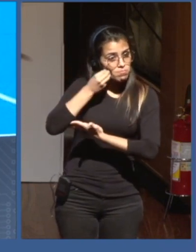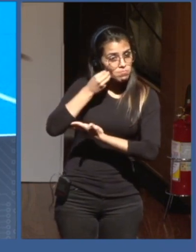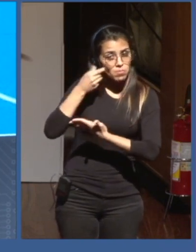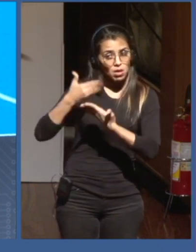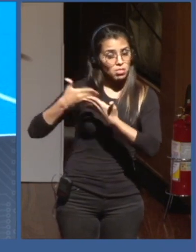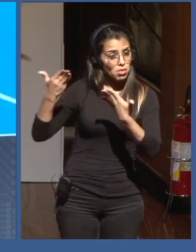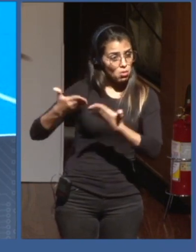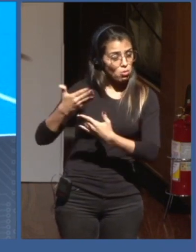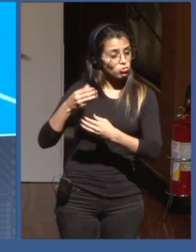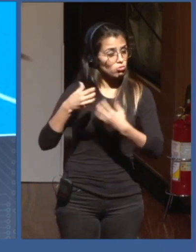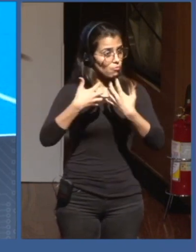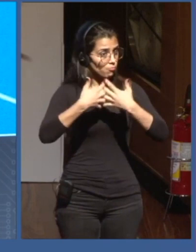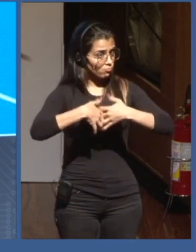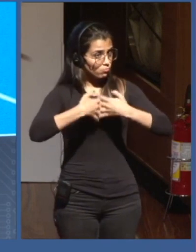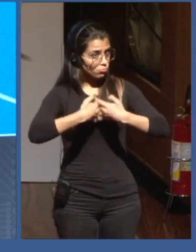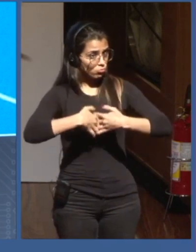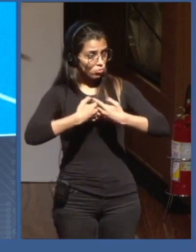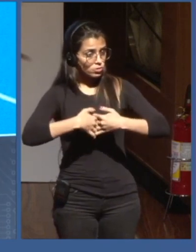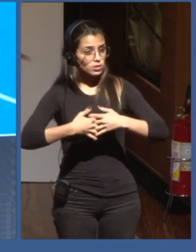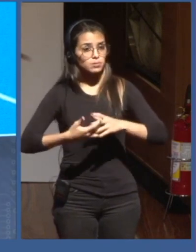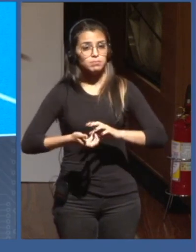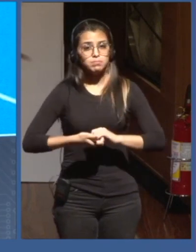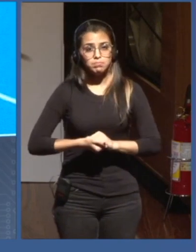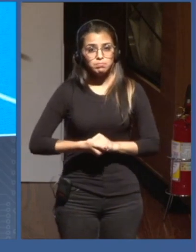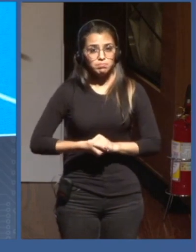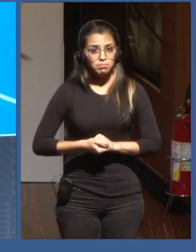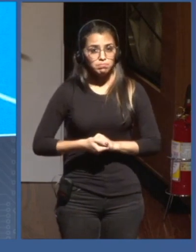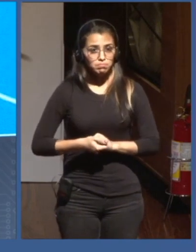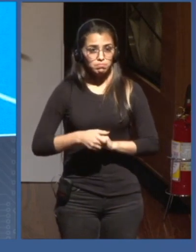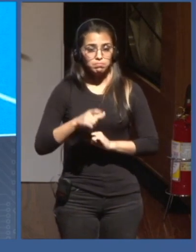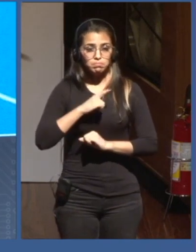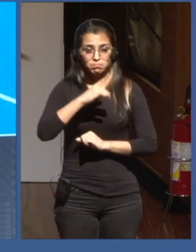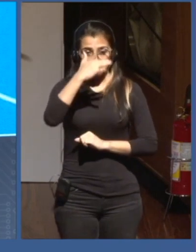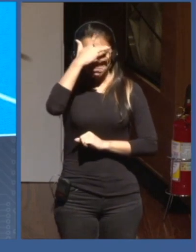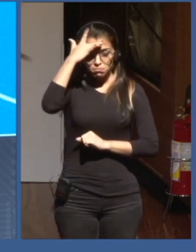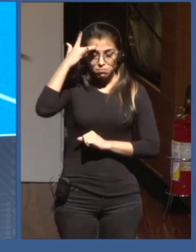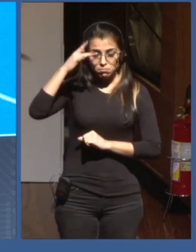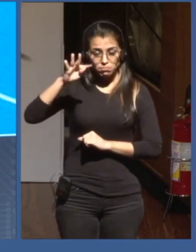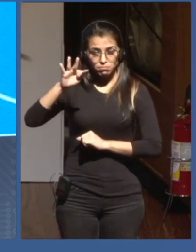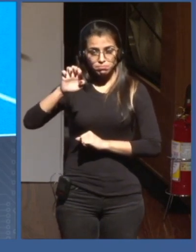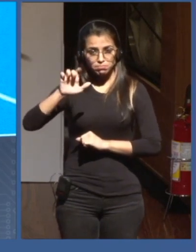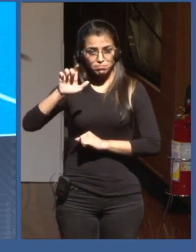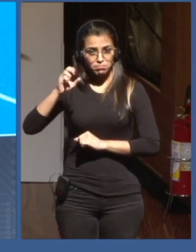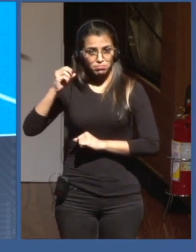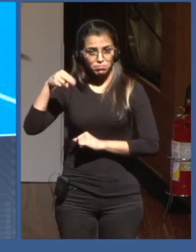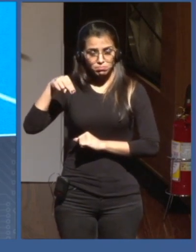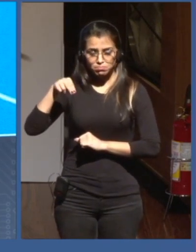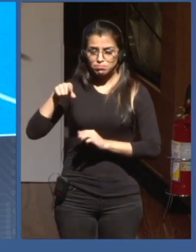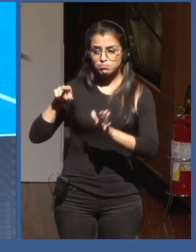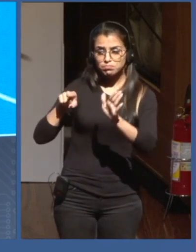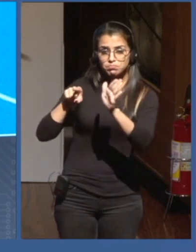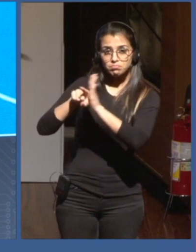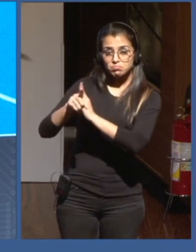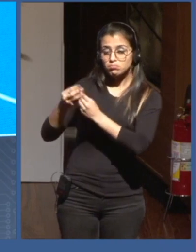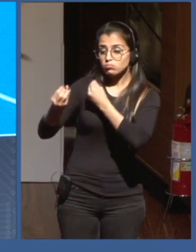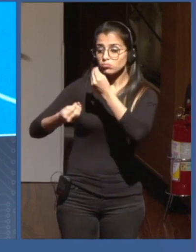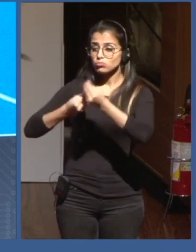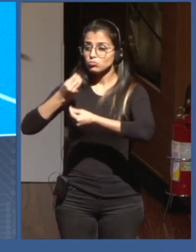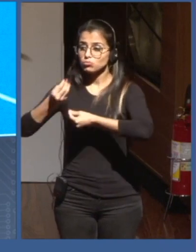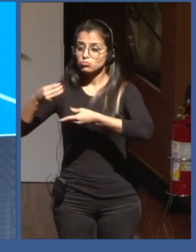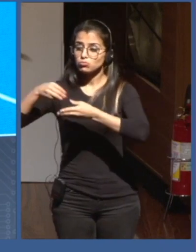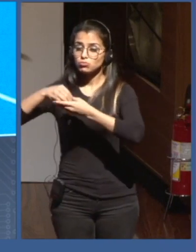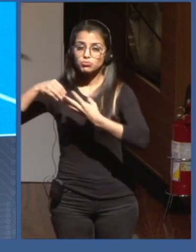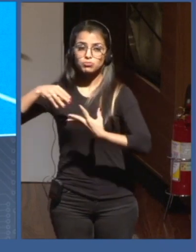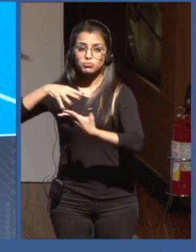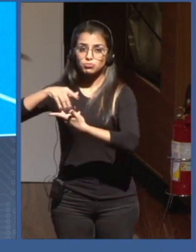telecom operators. And so, we are asking questions like, what is the population density right now in almost real time? What is the poverty